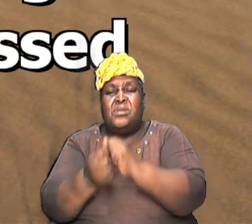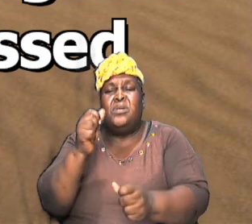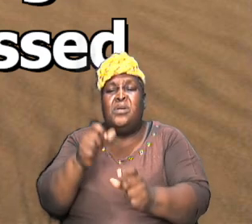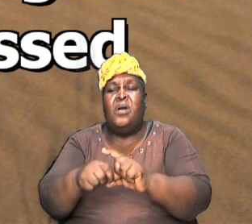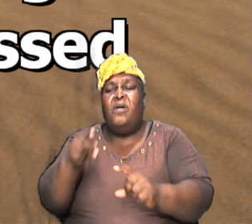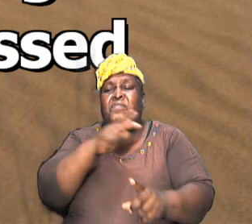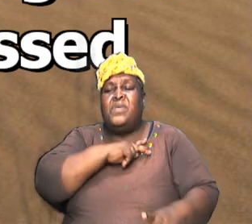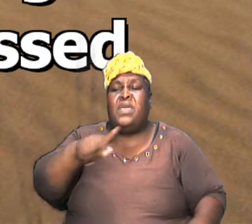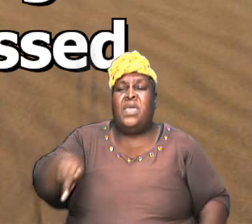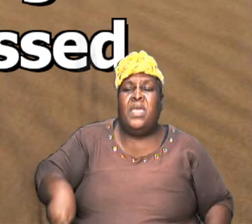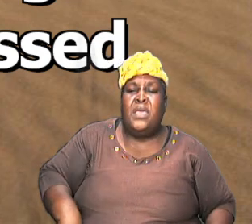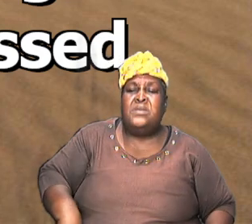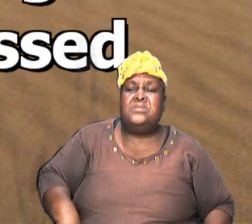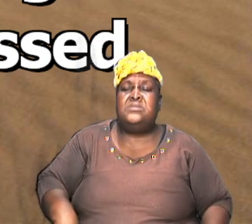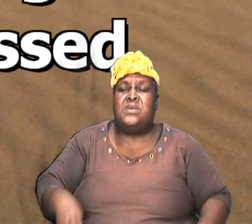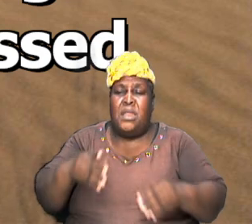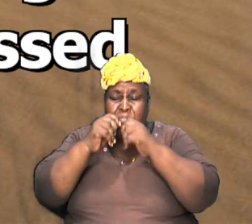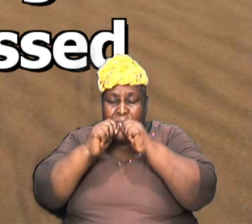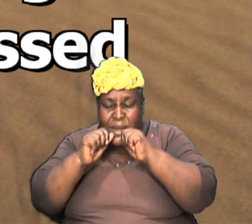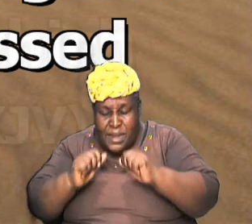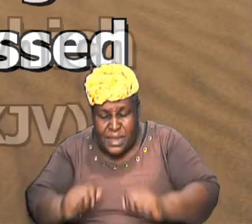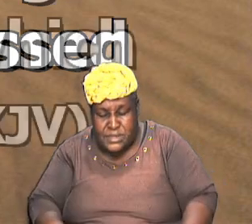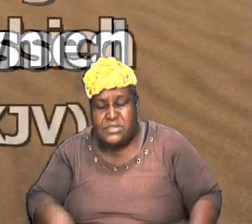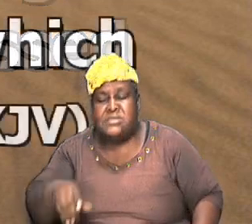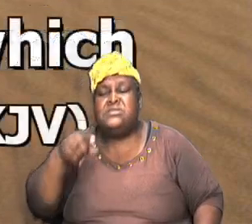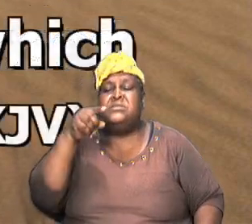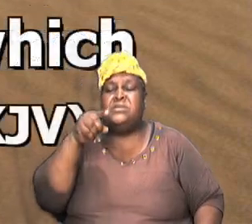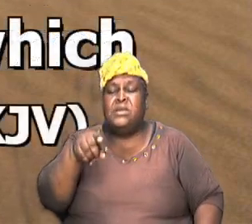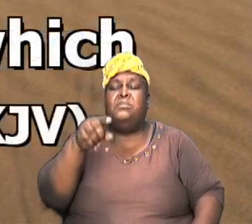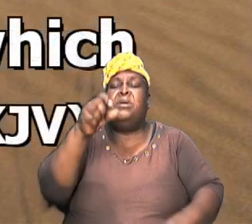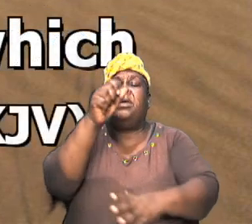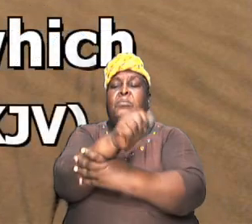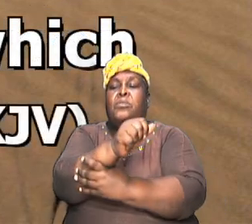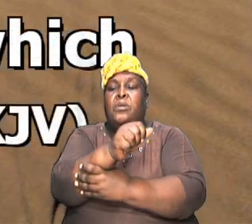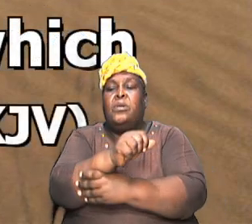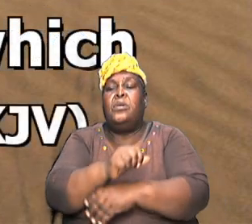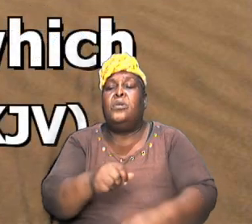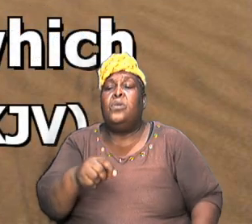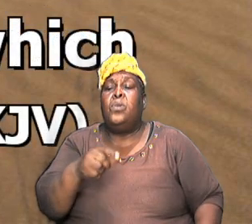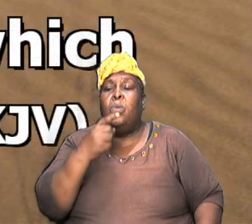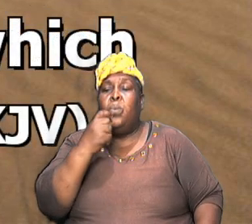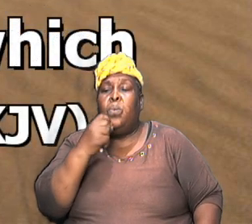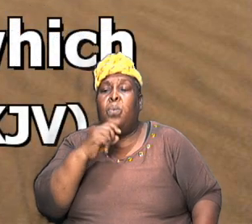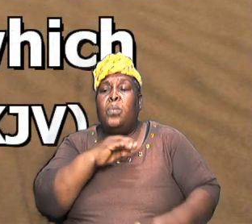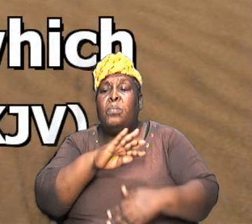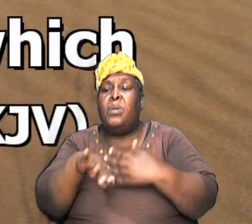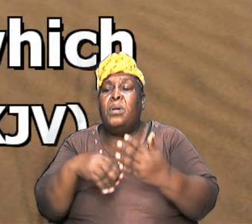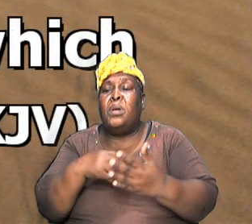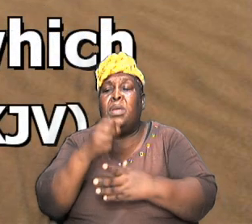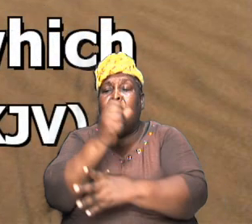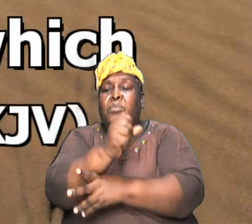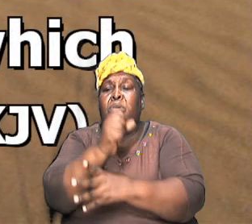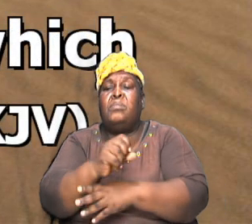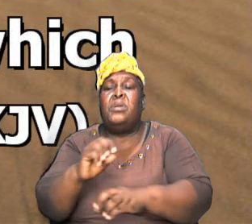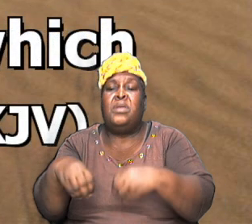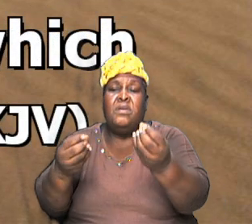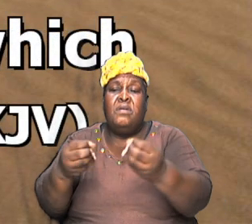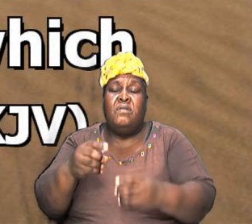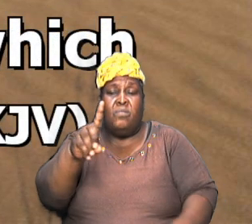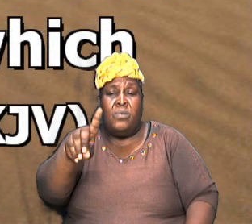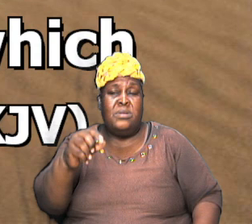and he blessed Abraham to whom also Abraham gave a tenth